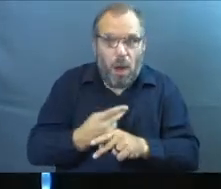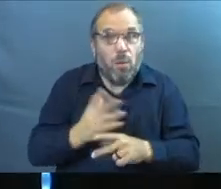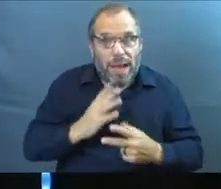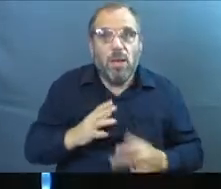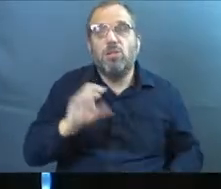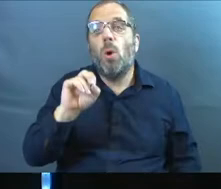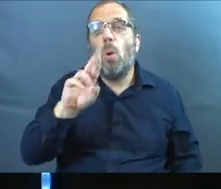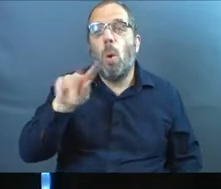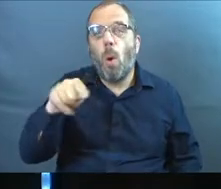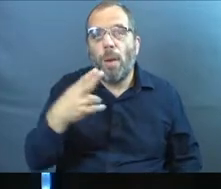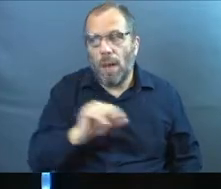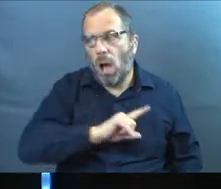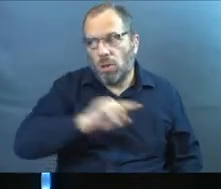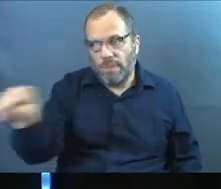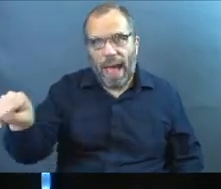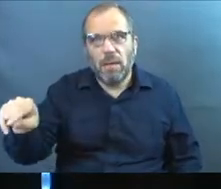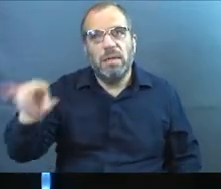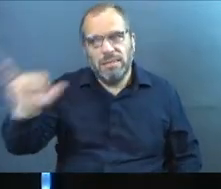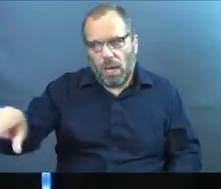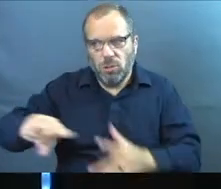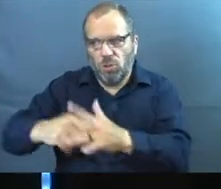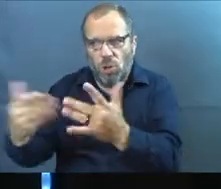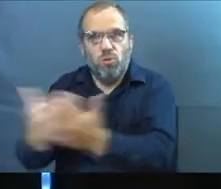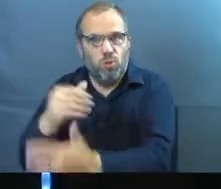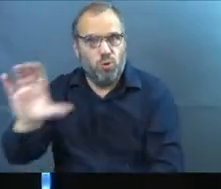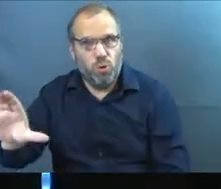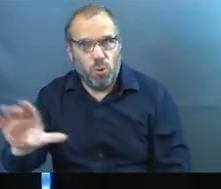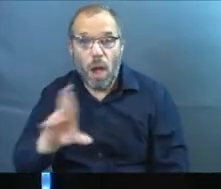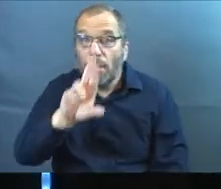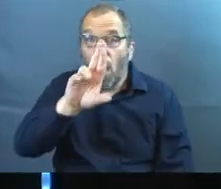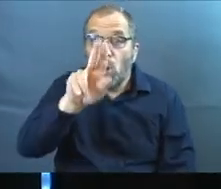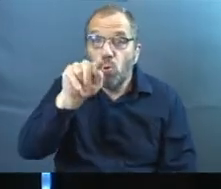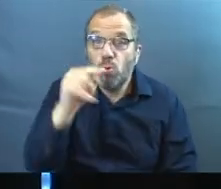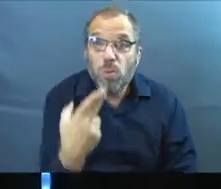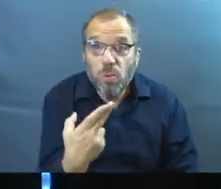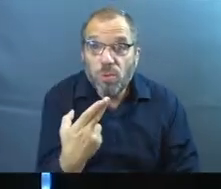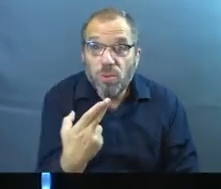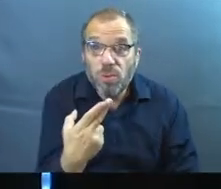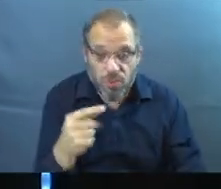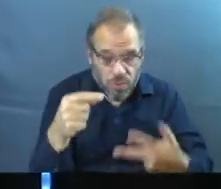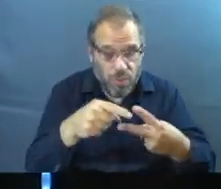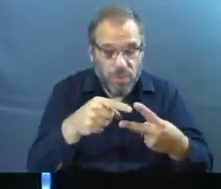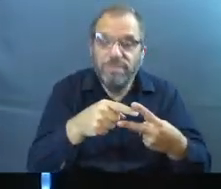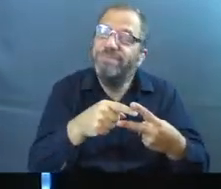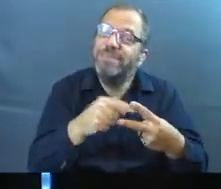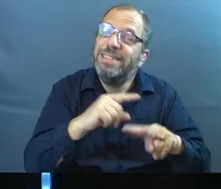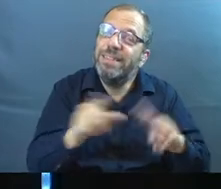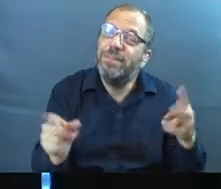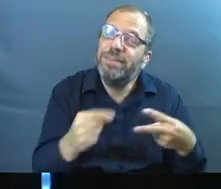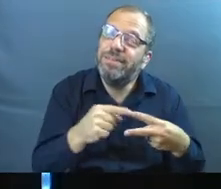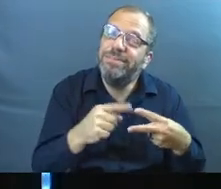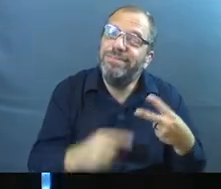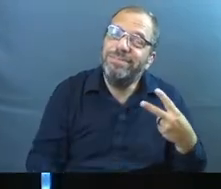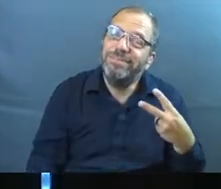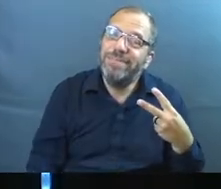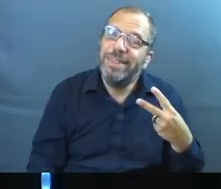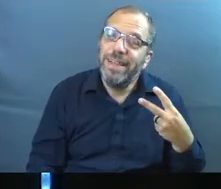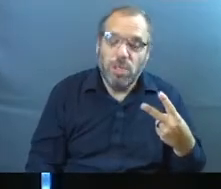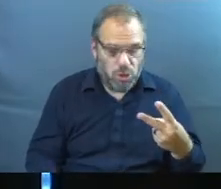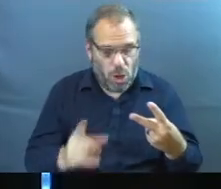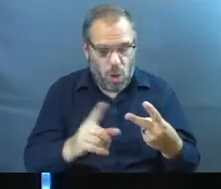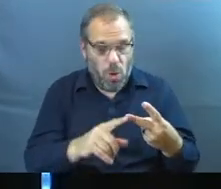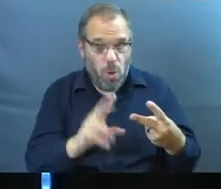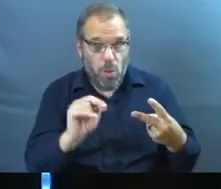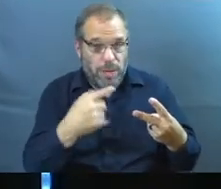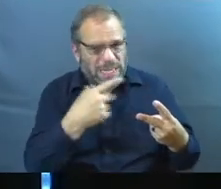sense. So she goes back to what she knows. She's going to start fresh. But Ruth, Ruth responds a little differently. So when Naomi tells him to go